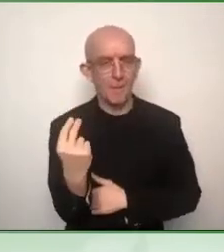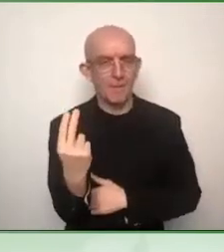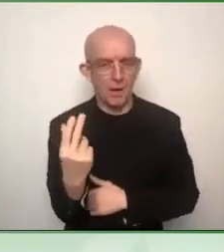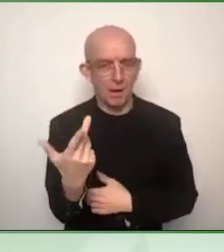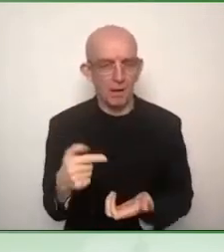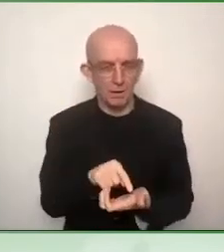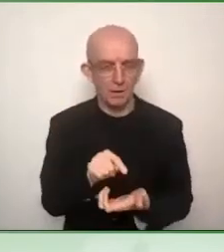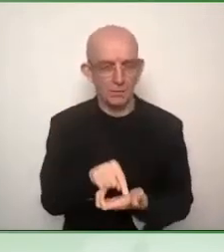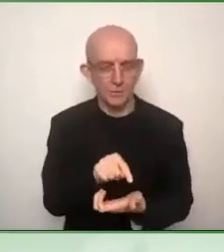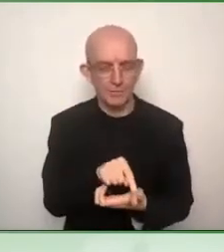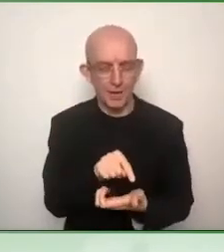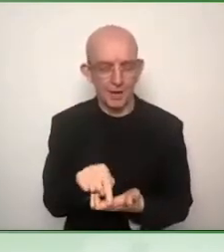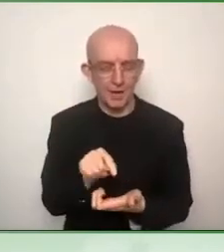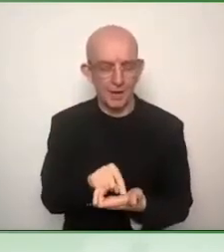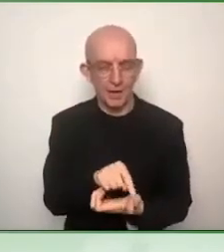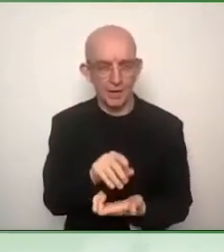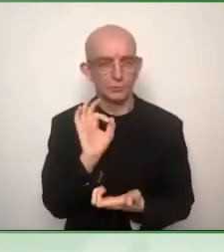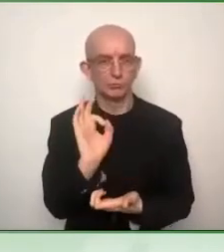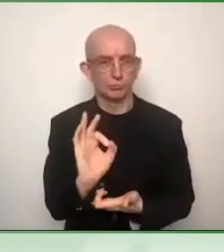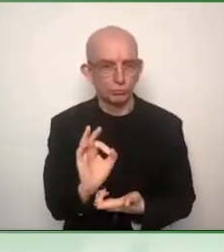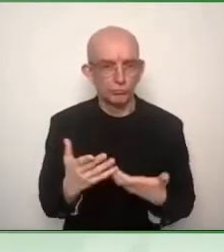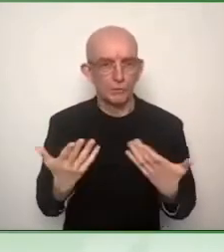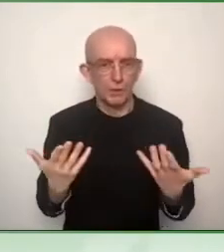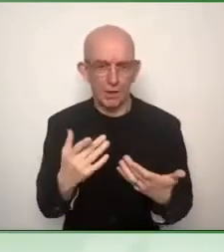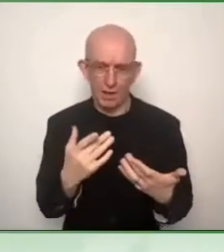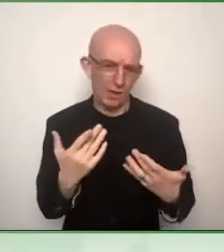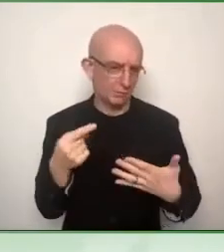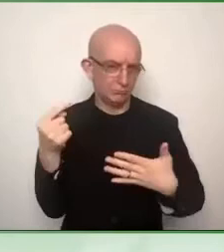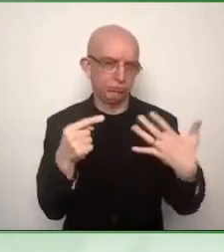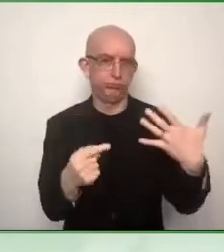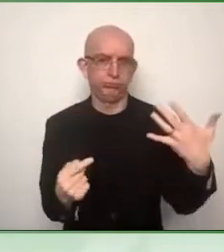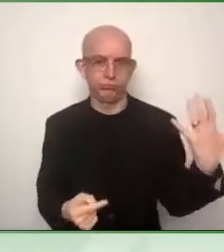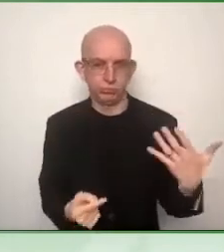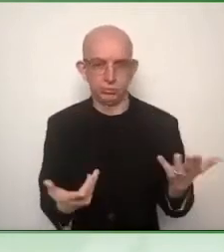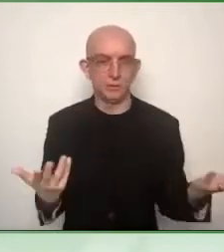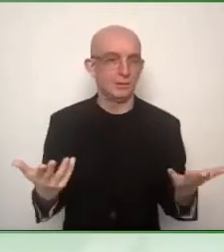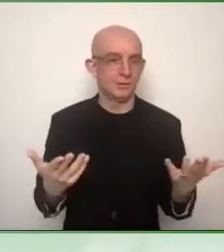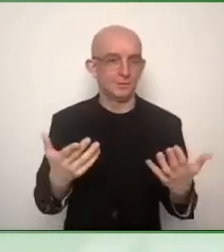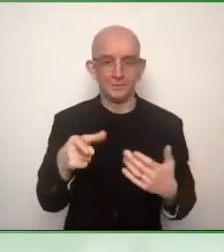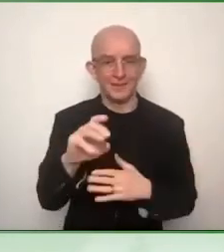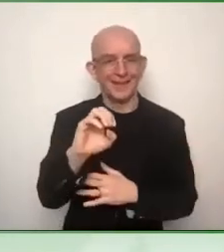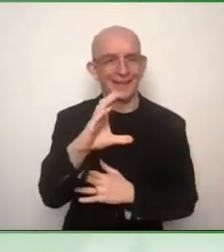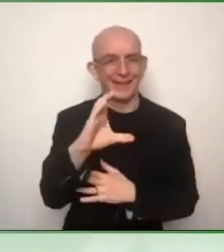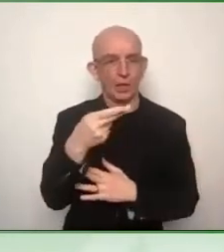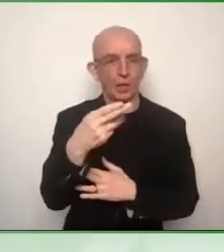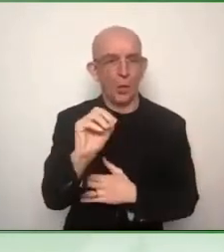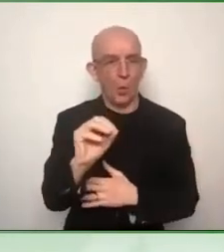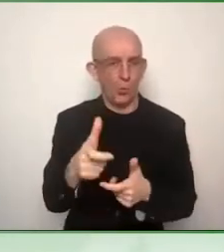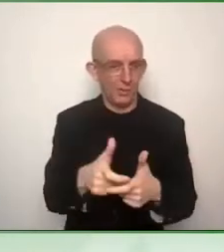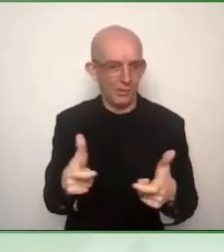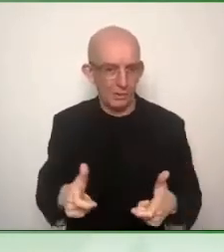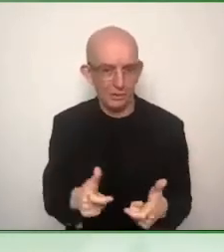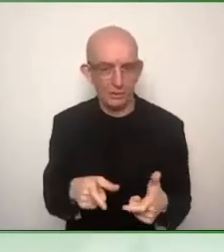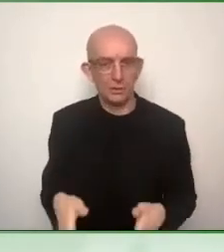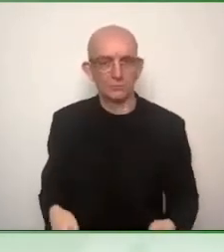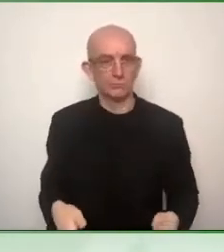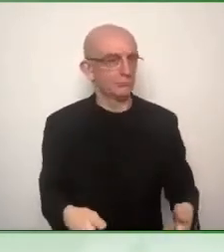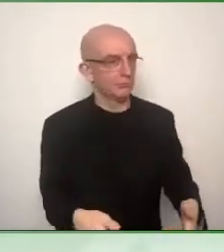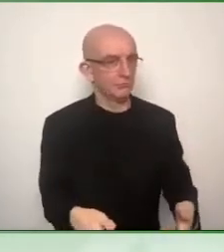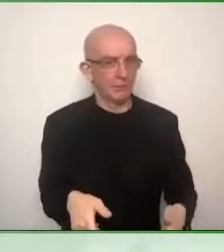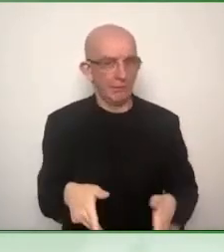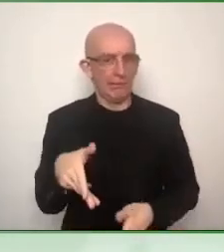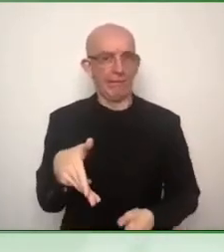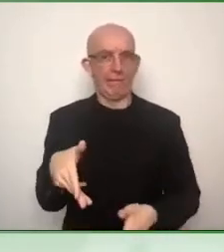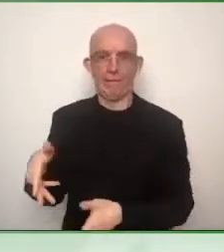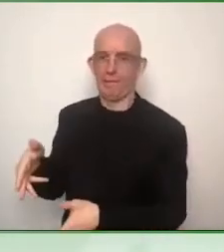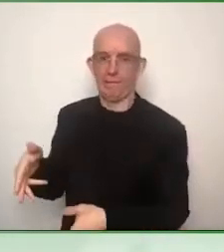that are available. And so, you know, trying to address accessibility on such